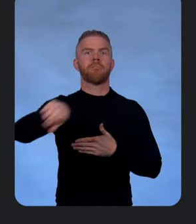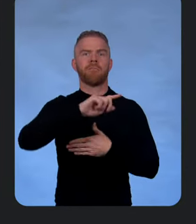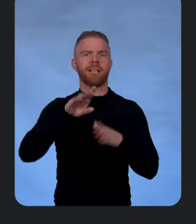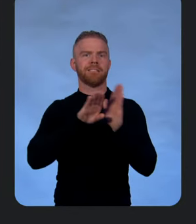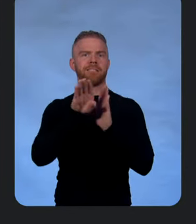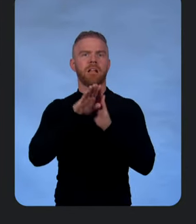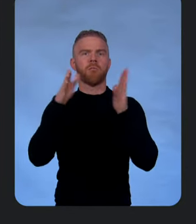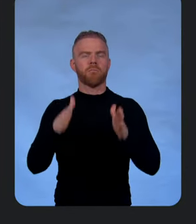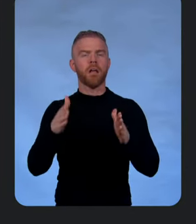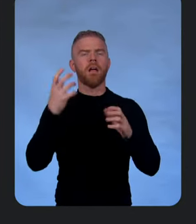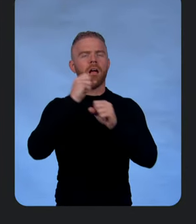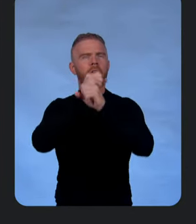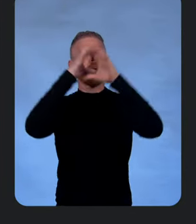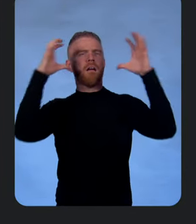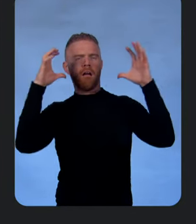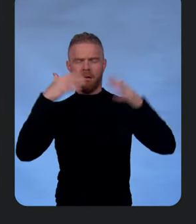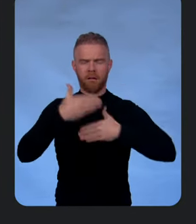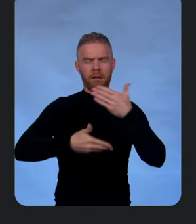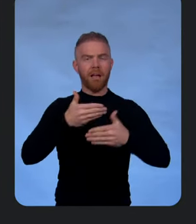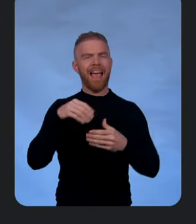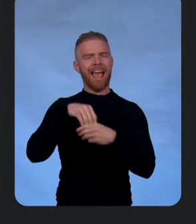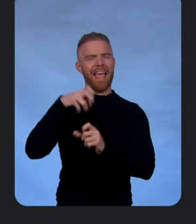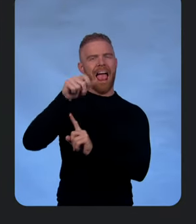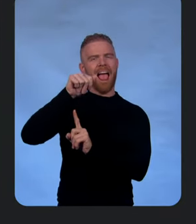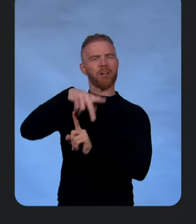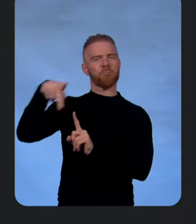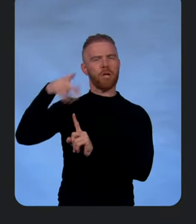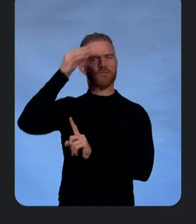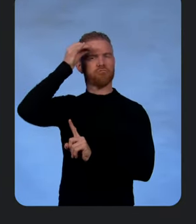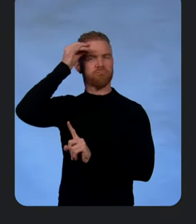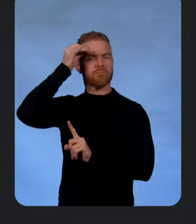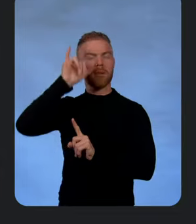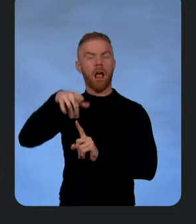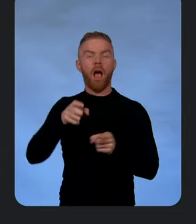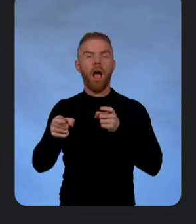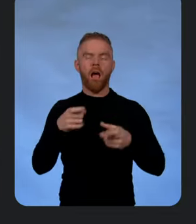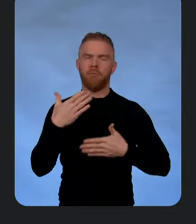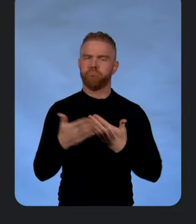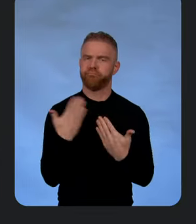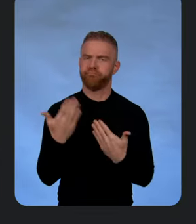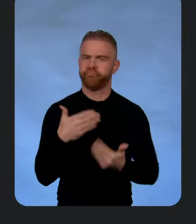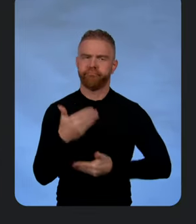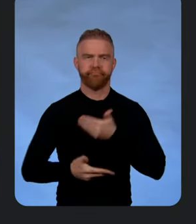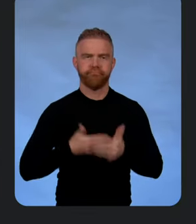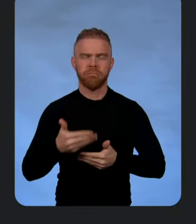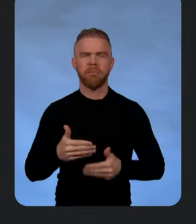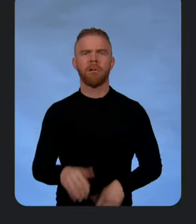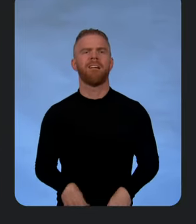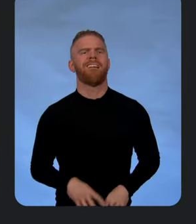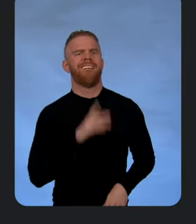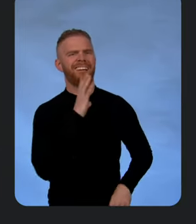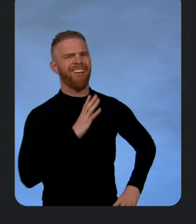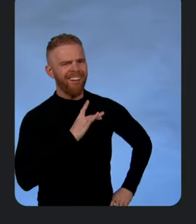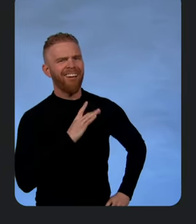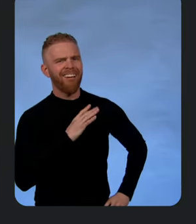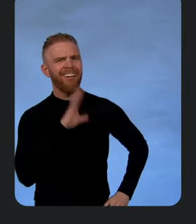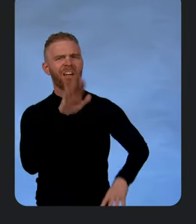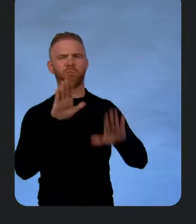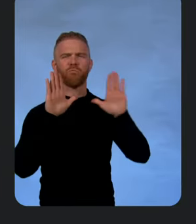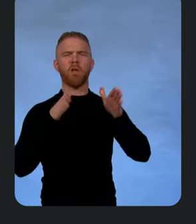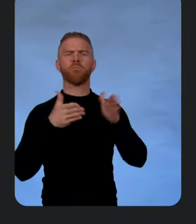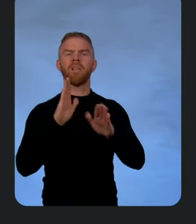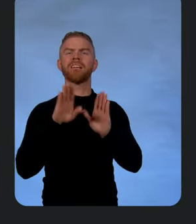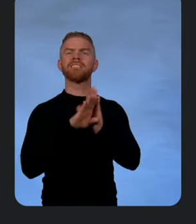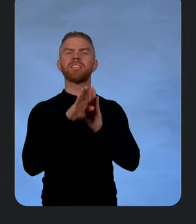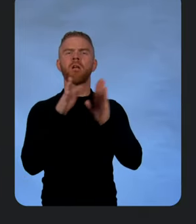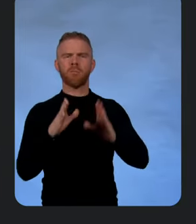developers to think in applications and manage them more easily. Super cool. What a great way for devs to kind of build out and